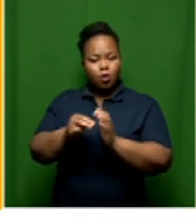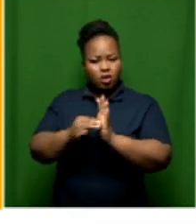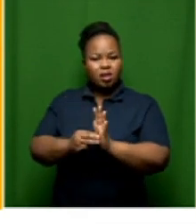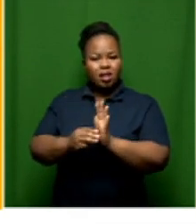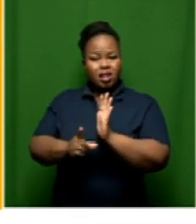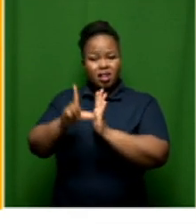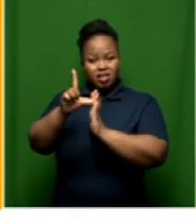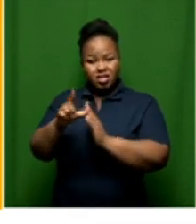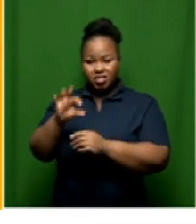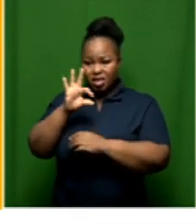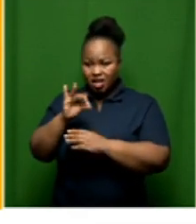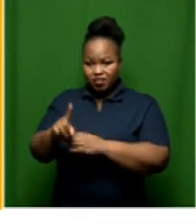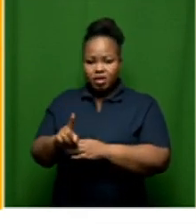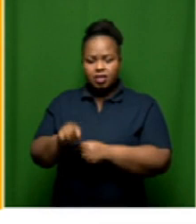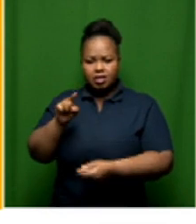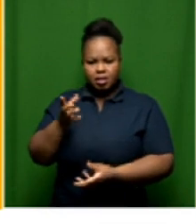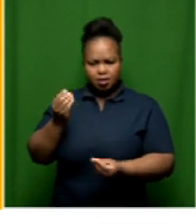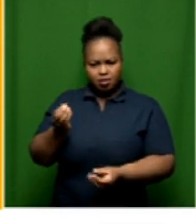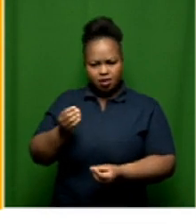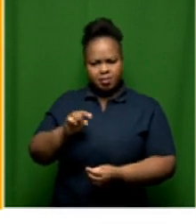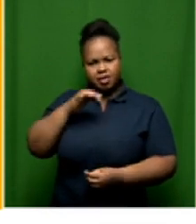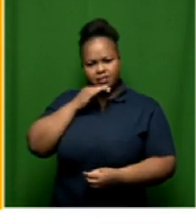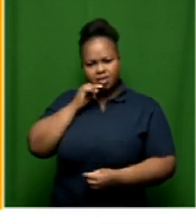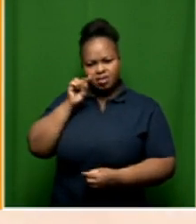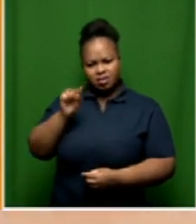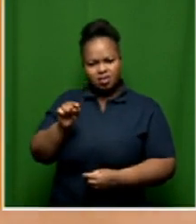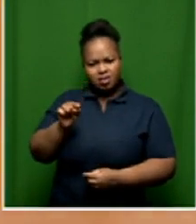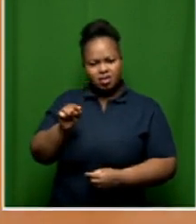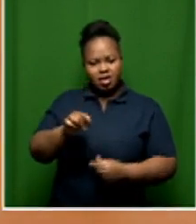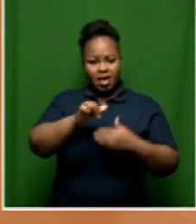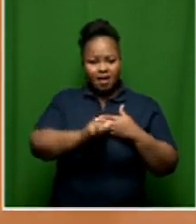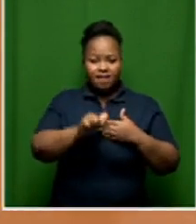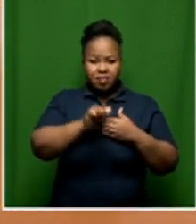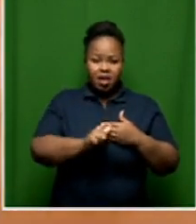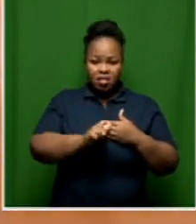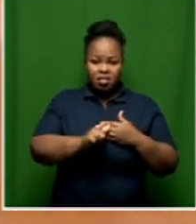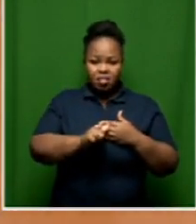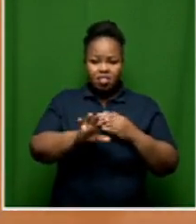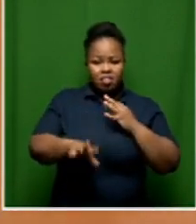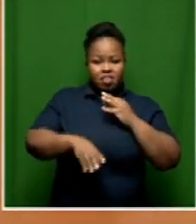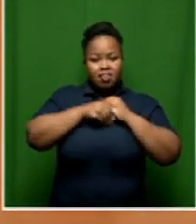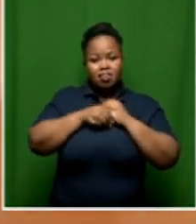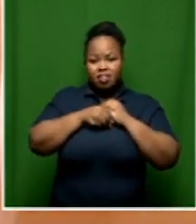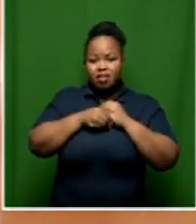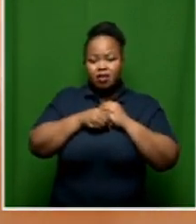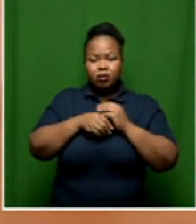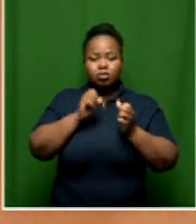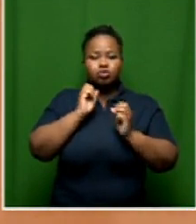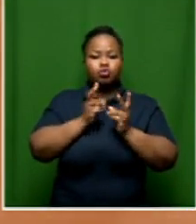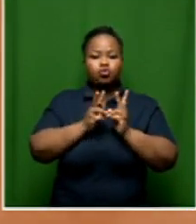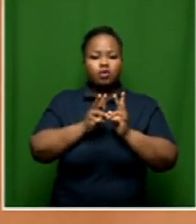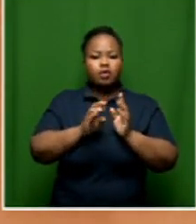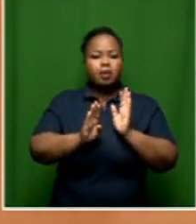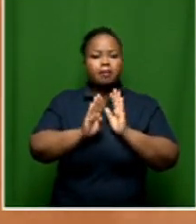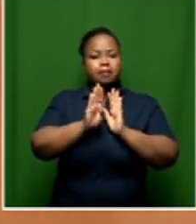You take that figure and you say, if it's been translated to monthly, we're looking at about a jump of about 12 billion